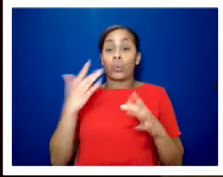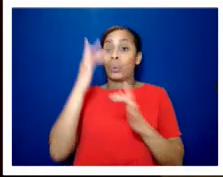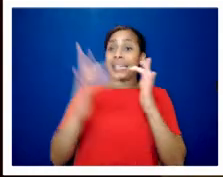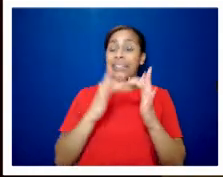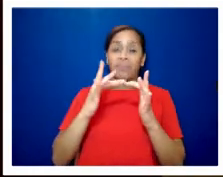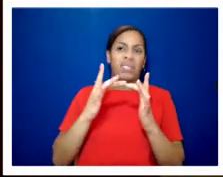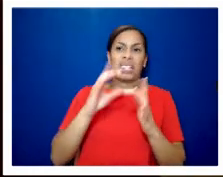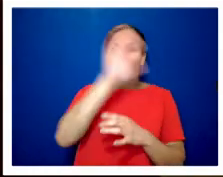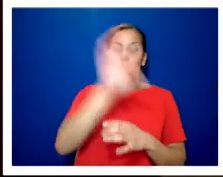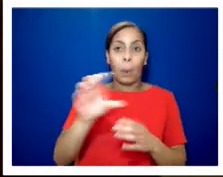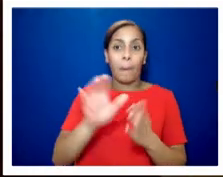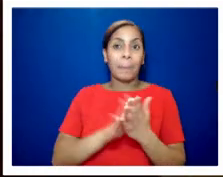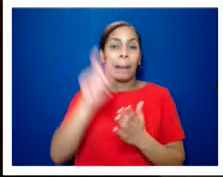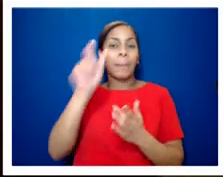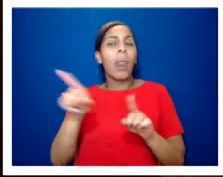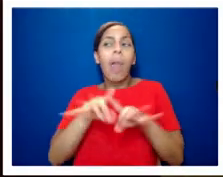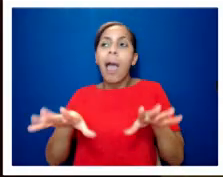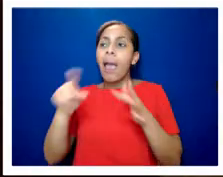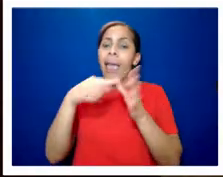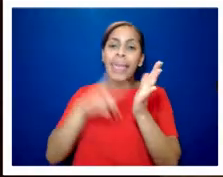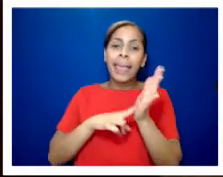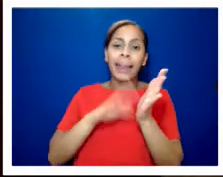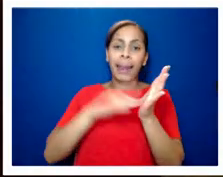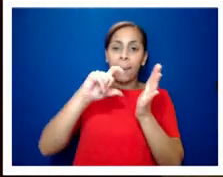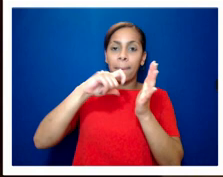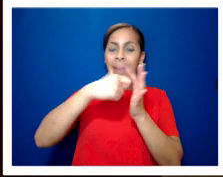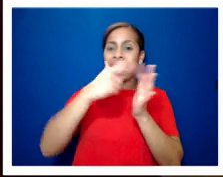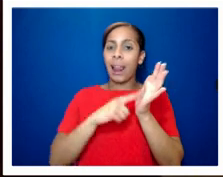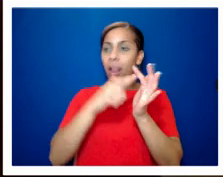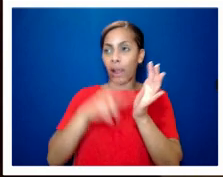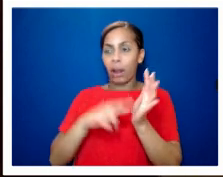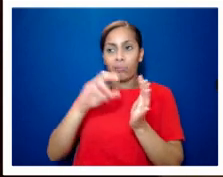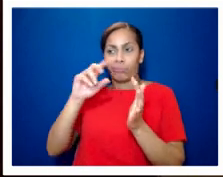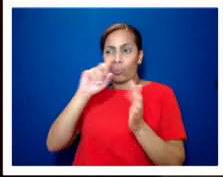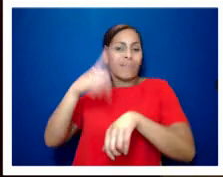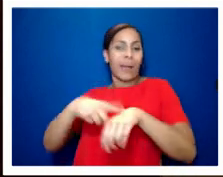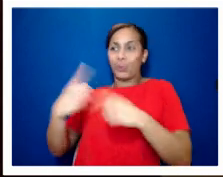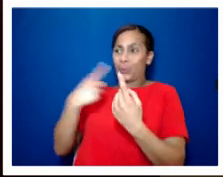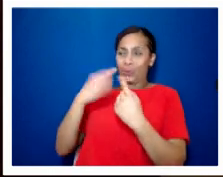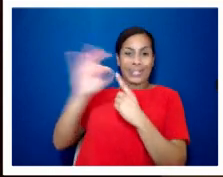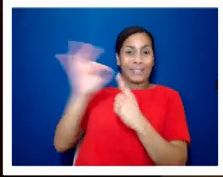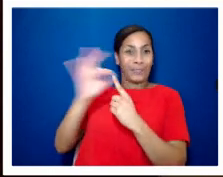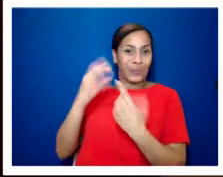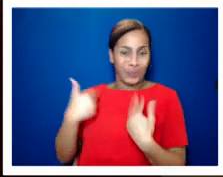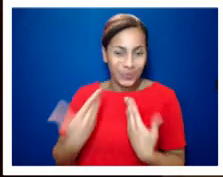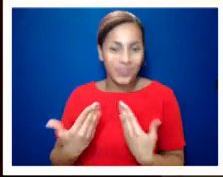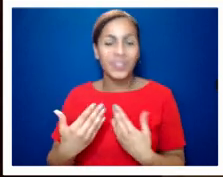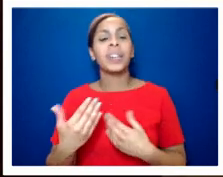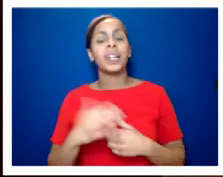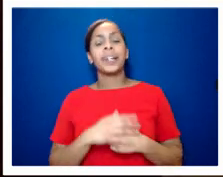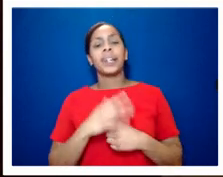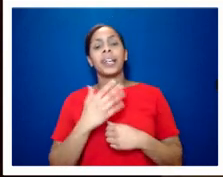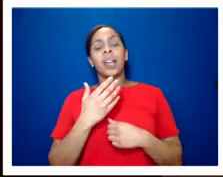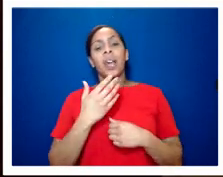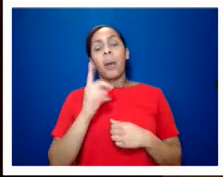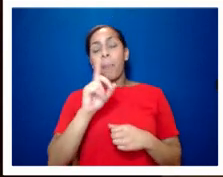so it wasn't as difficult to get to him um yeah archives were very useful as well um and um you know kind of